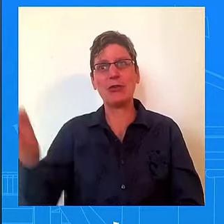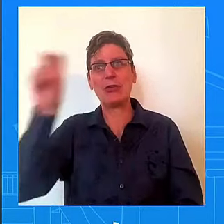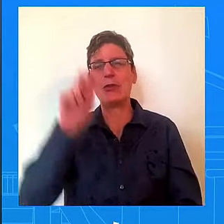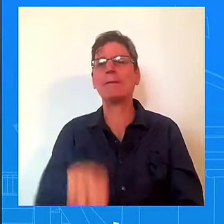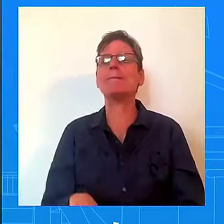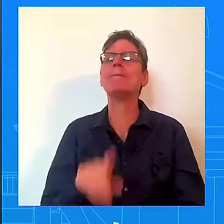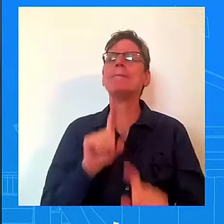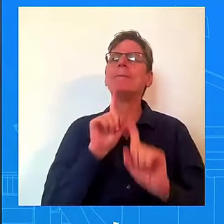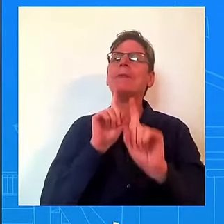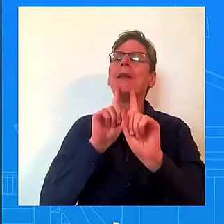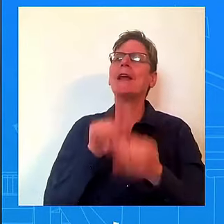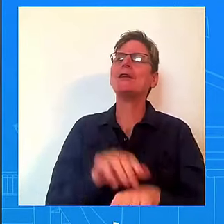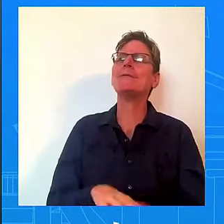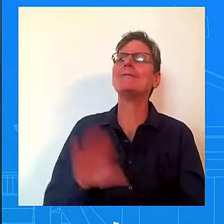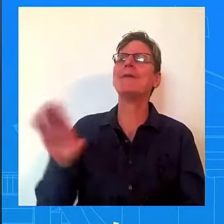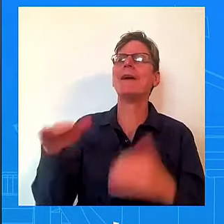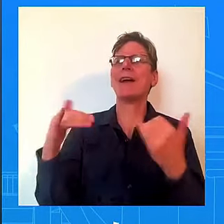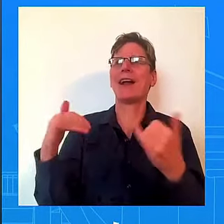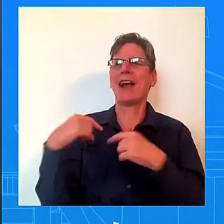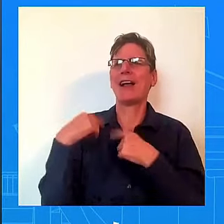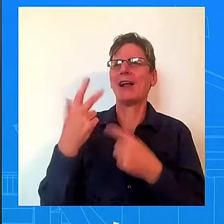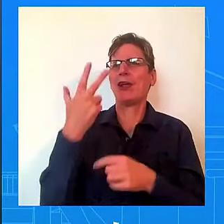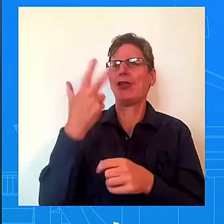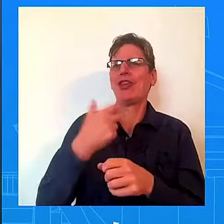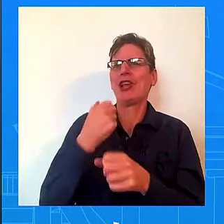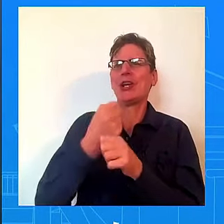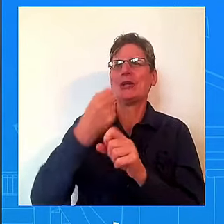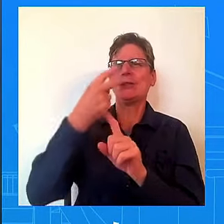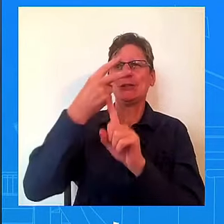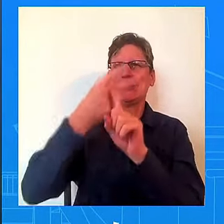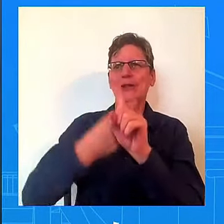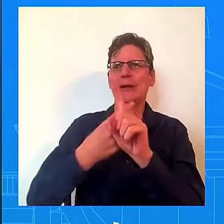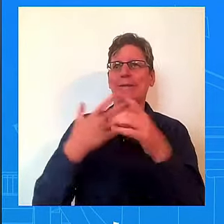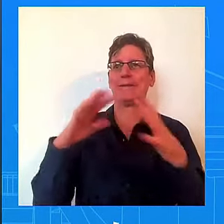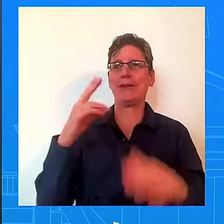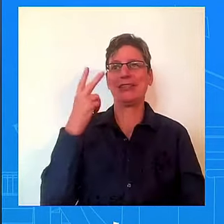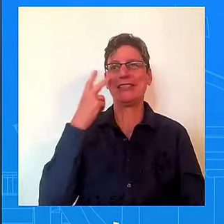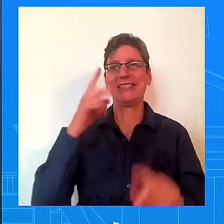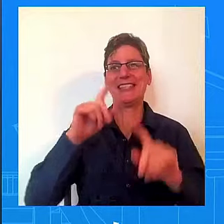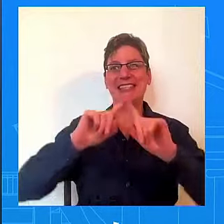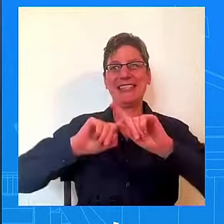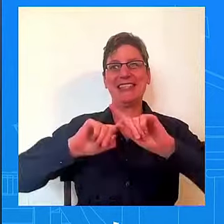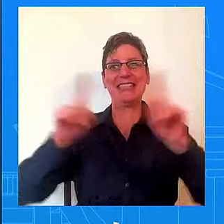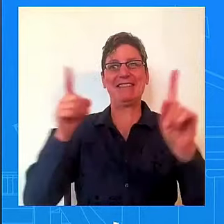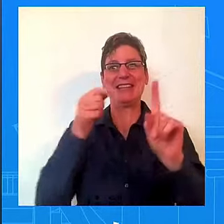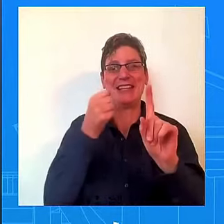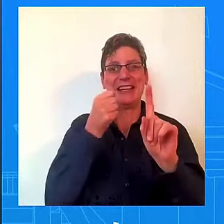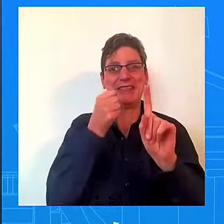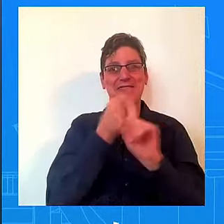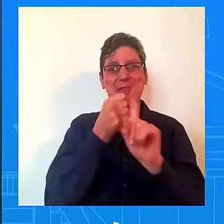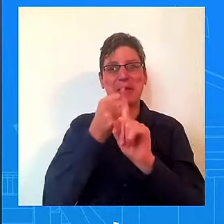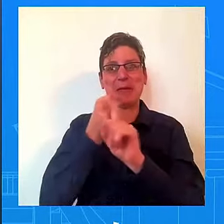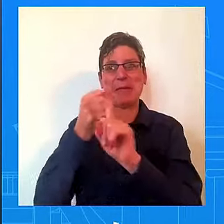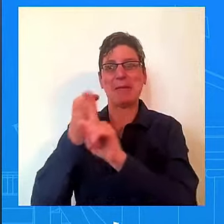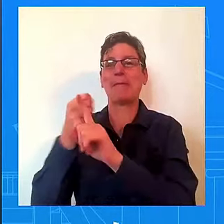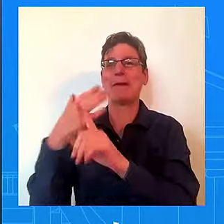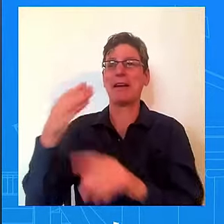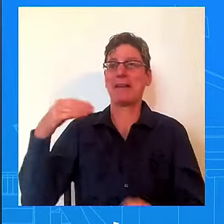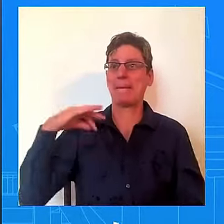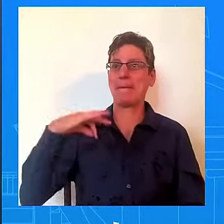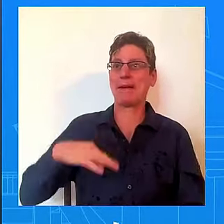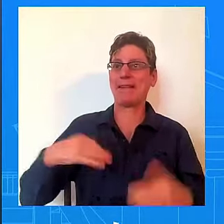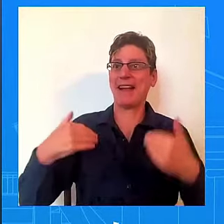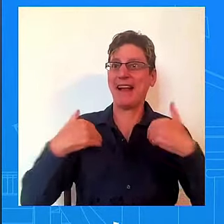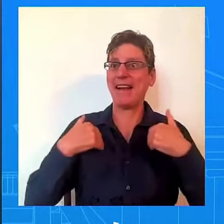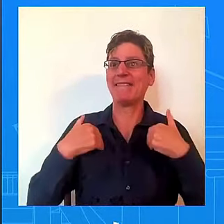And I can take you to virtually every community across the country. And we can take a tour and you can see where ARPA dollars were put to bear, where